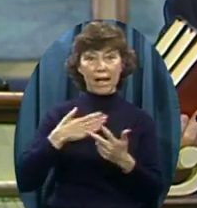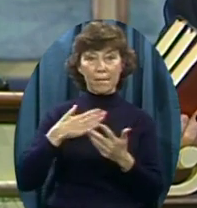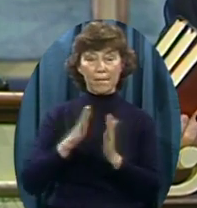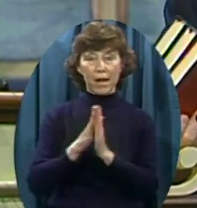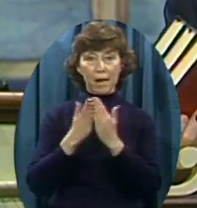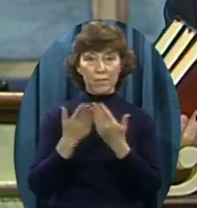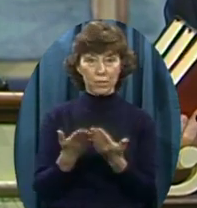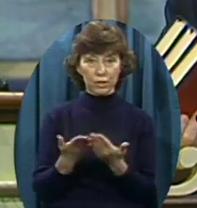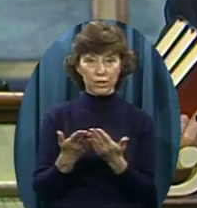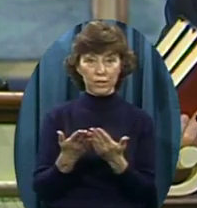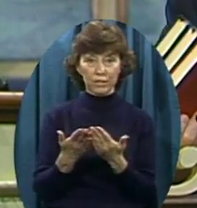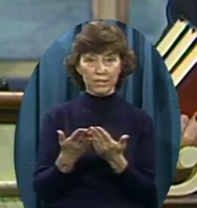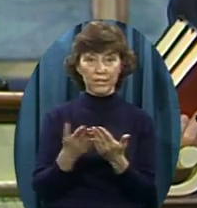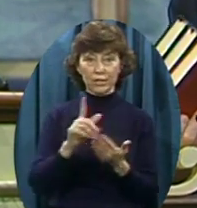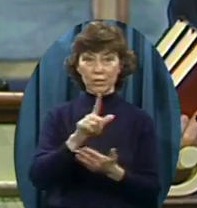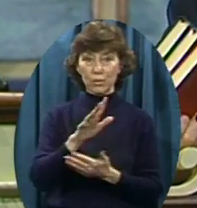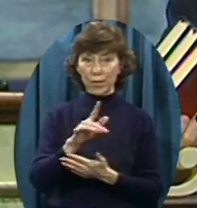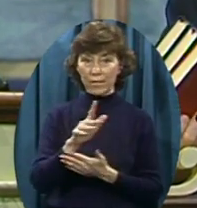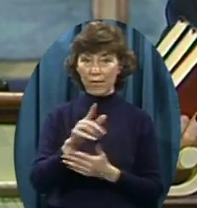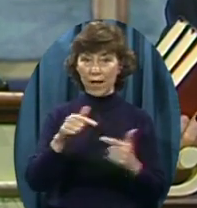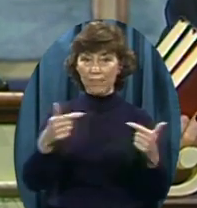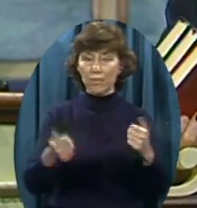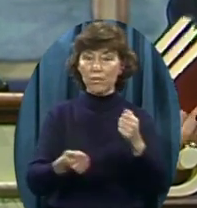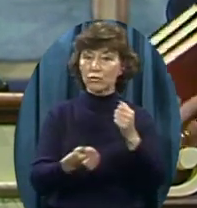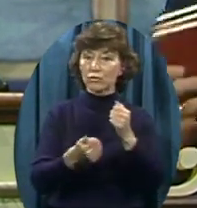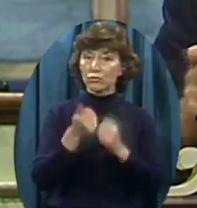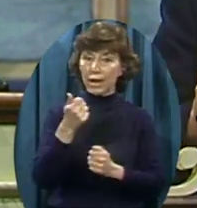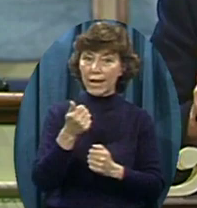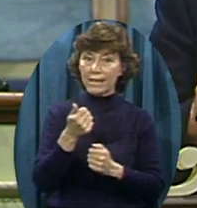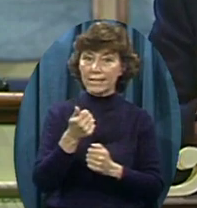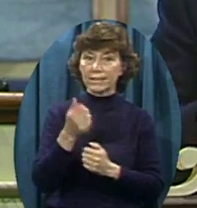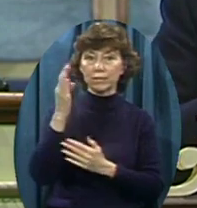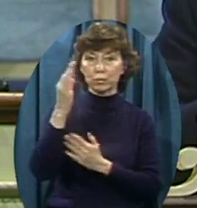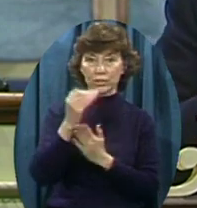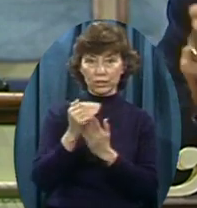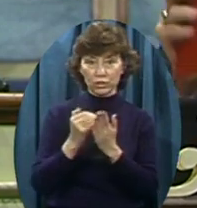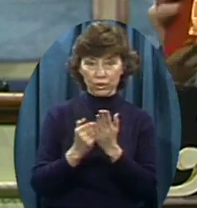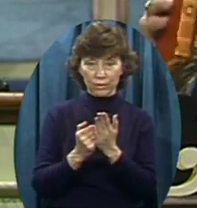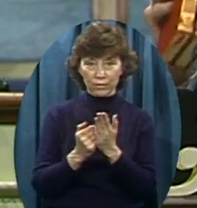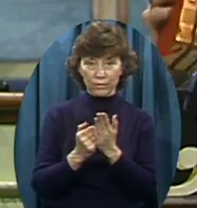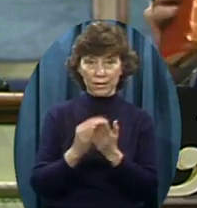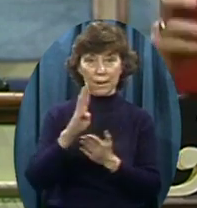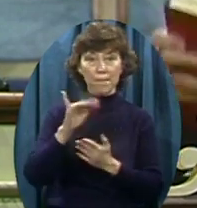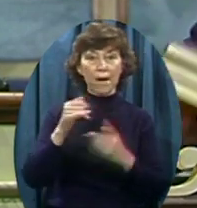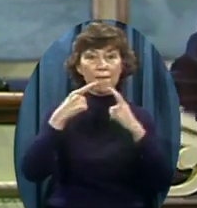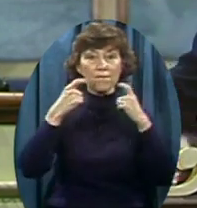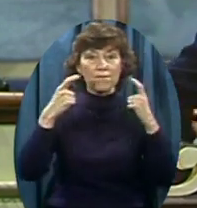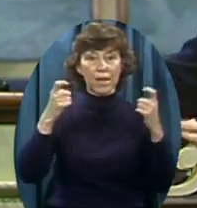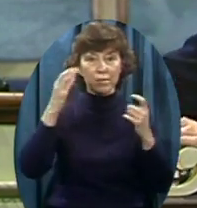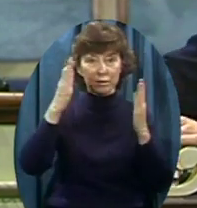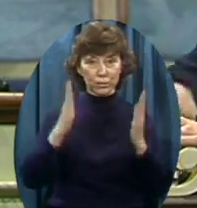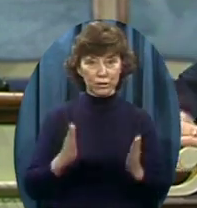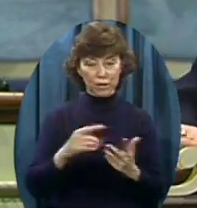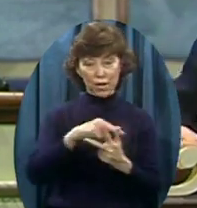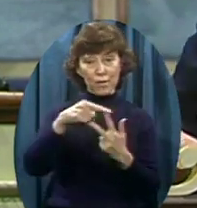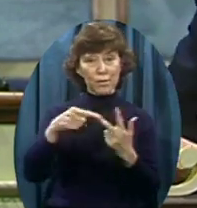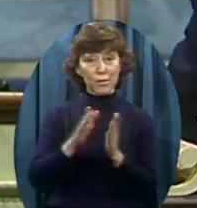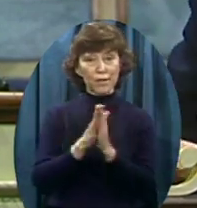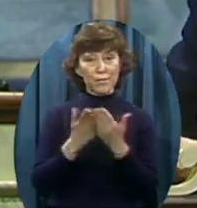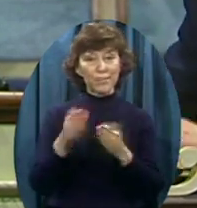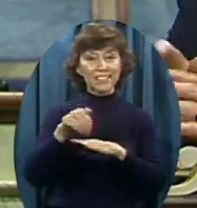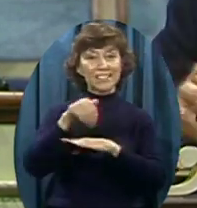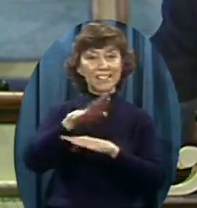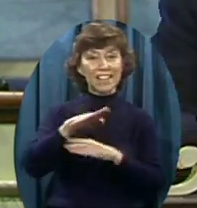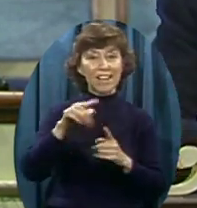together On the 25 of the greatest Sermons ever preached By men of God Now in Heaven These three books For founders only Will ship them to you